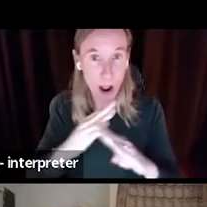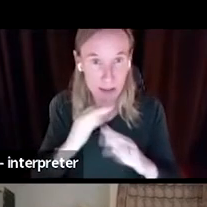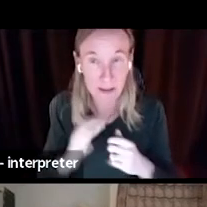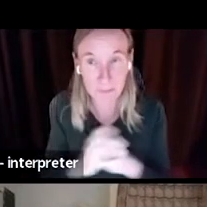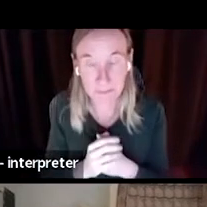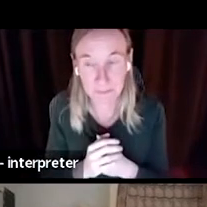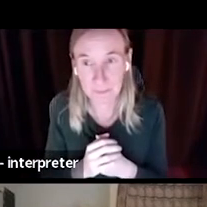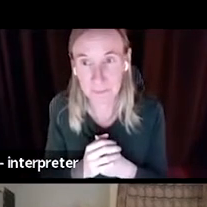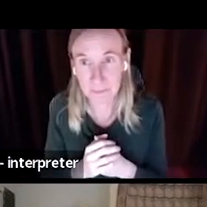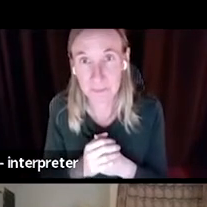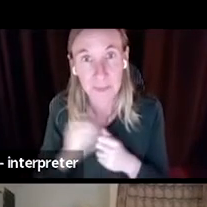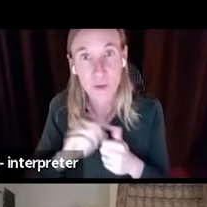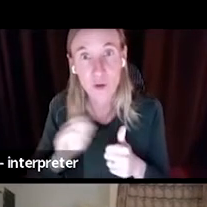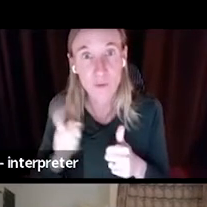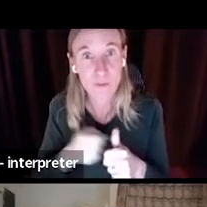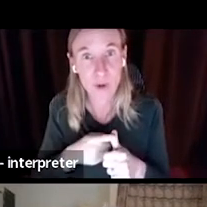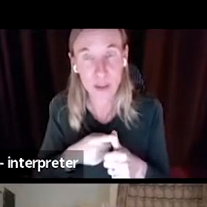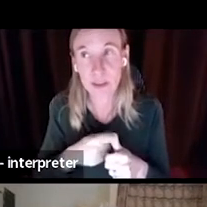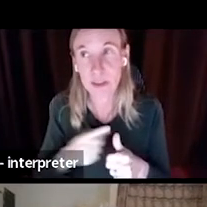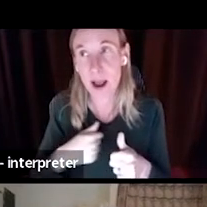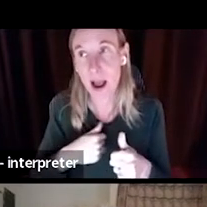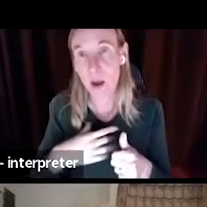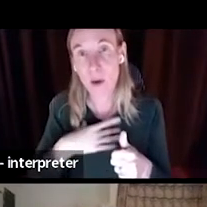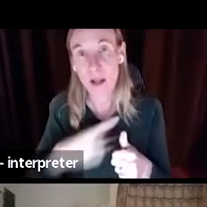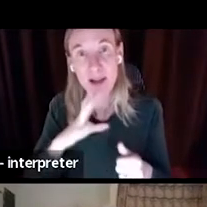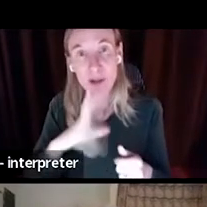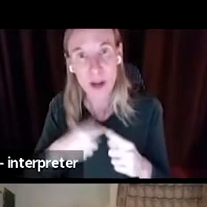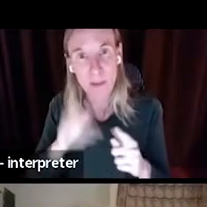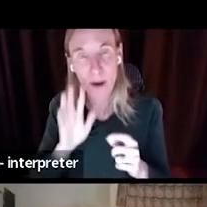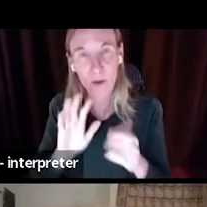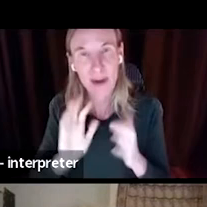So first I'd like to talk about applicability.